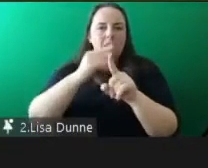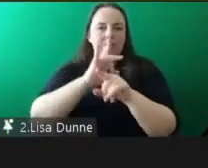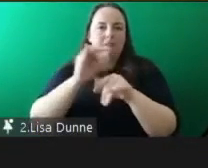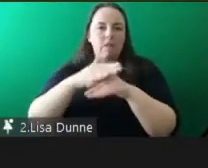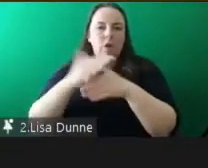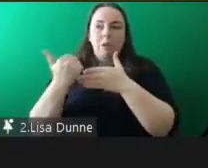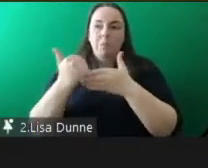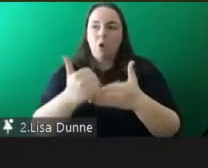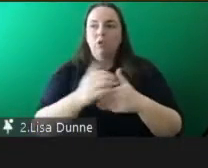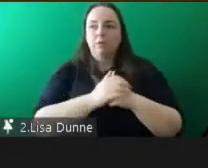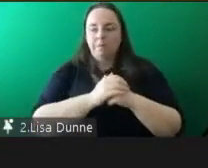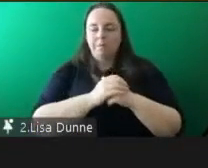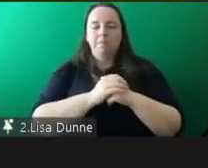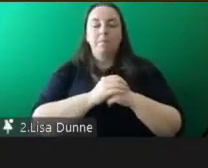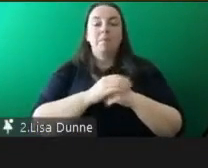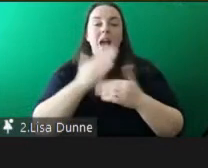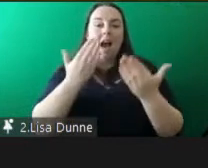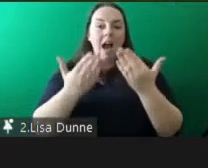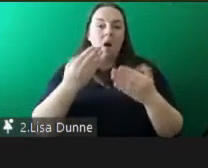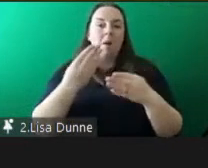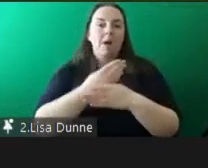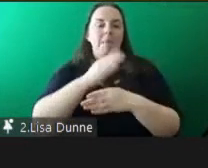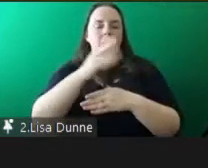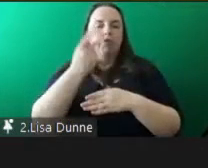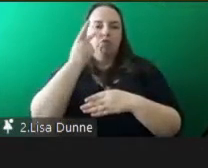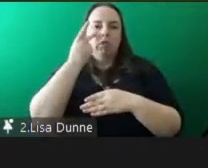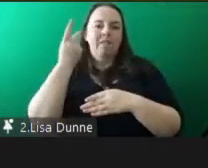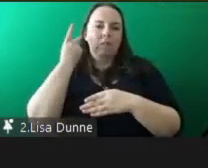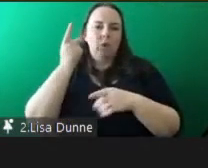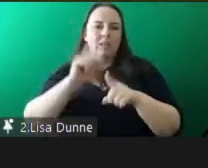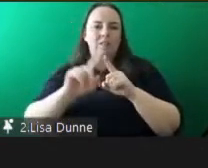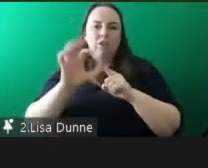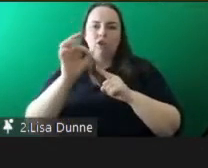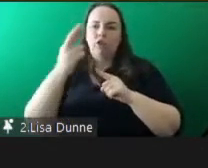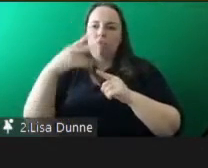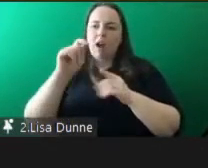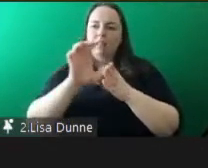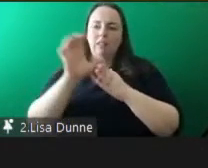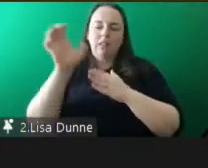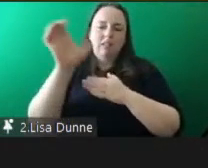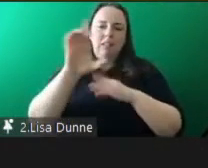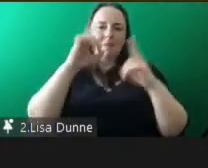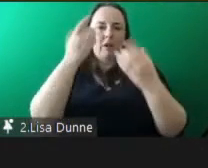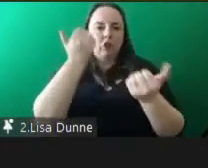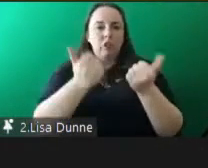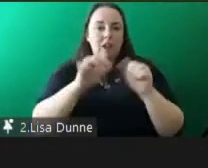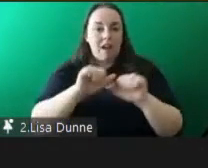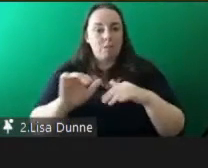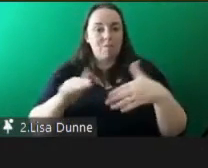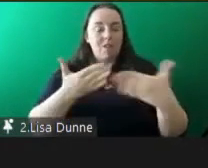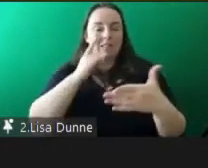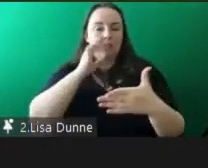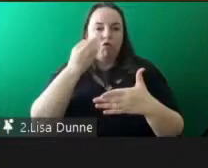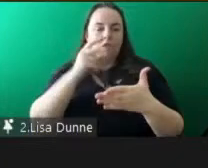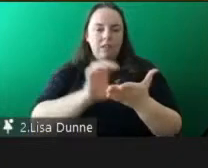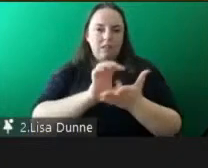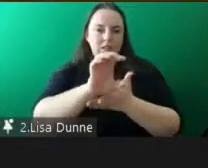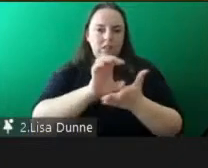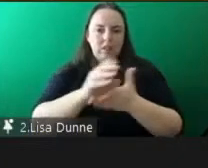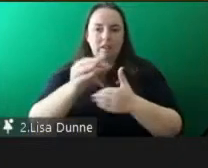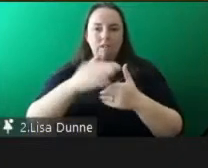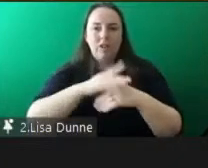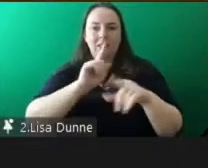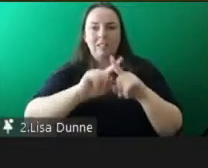that involves a review of the grants that the department of justice provides to a range of voluntary organizations